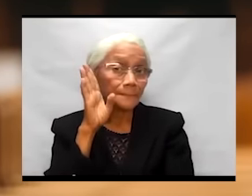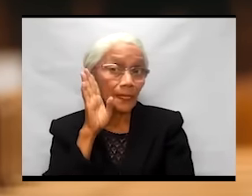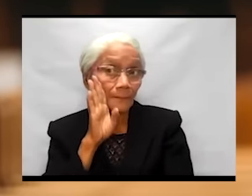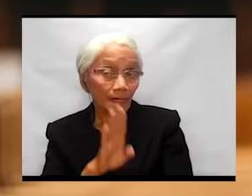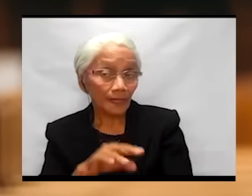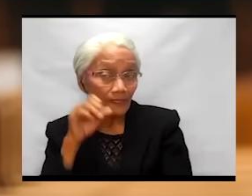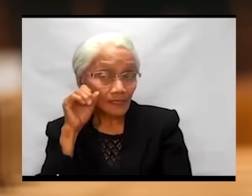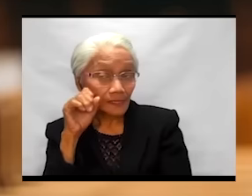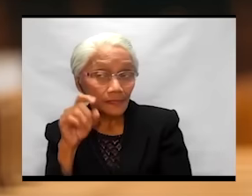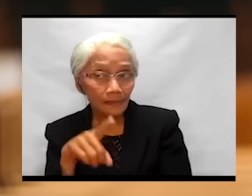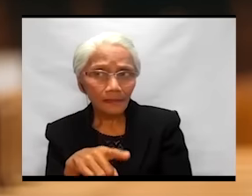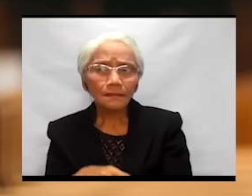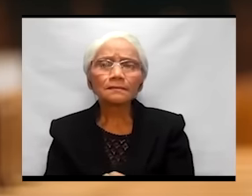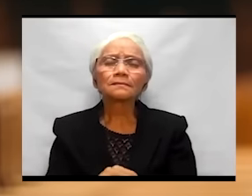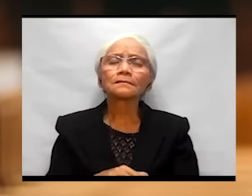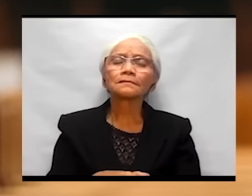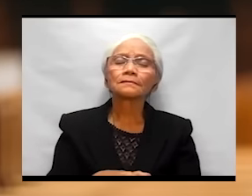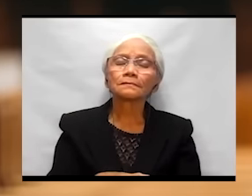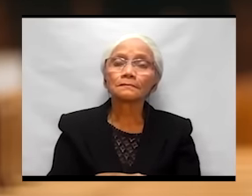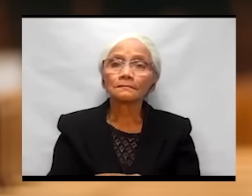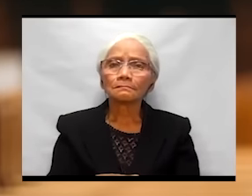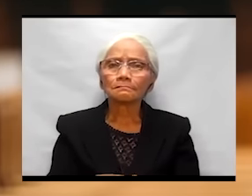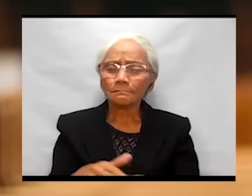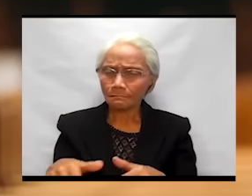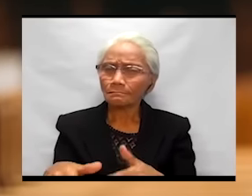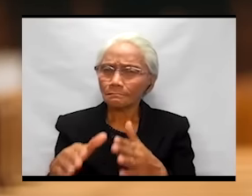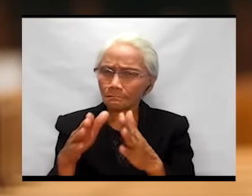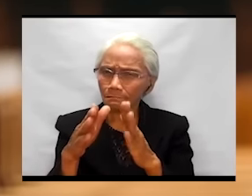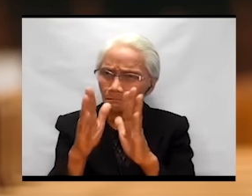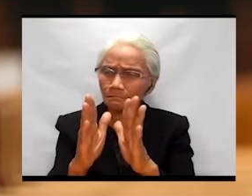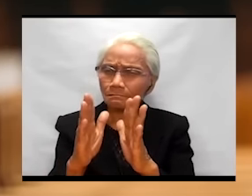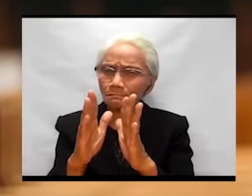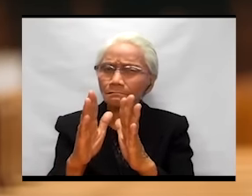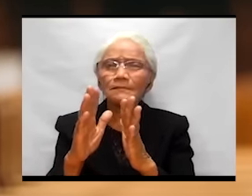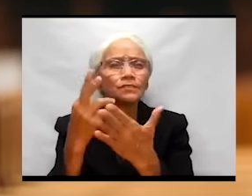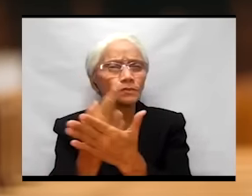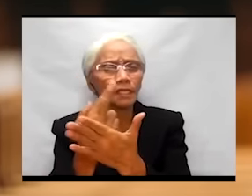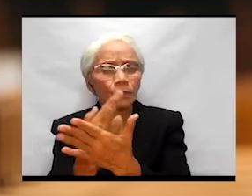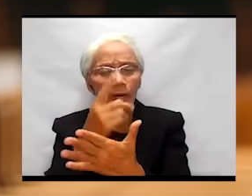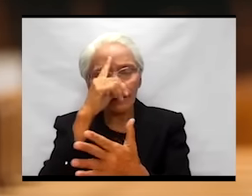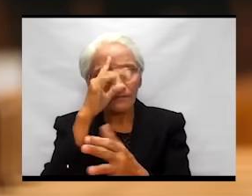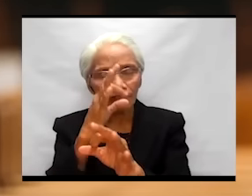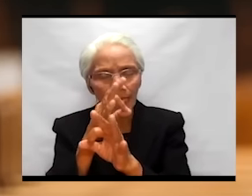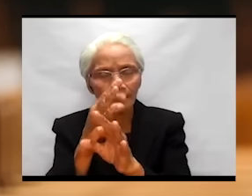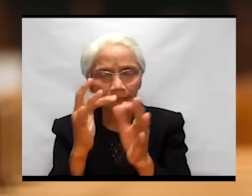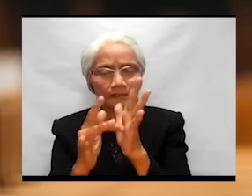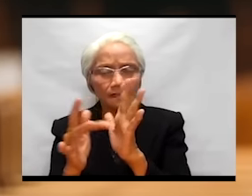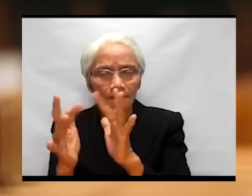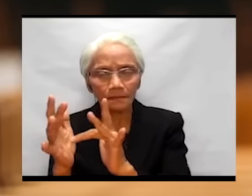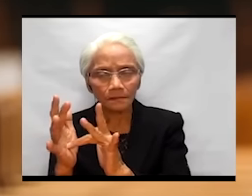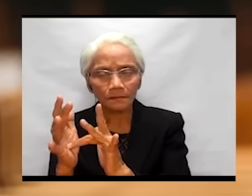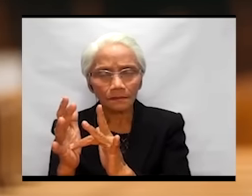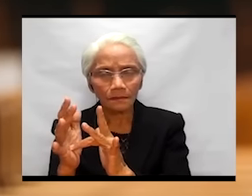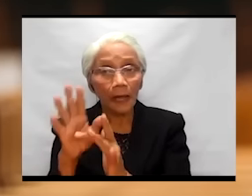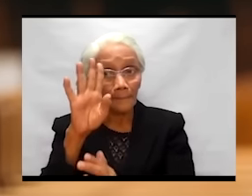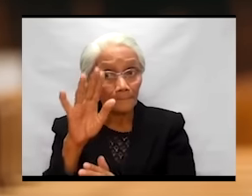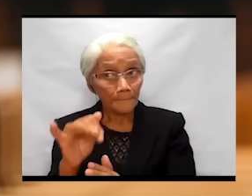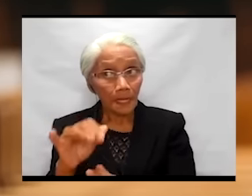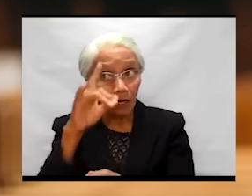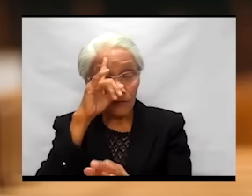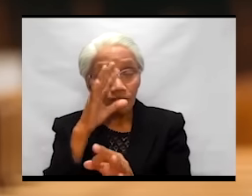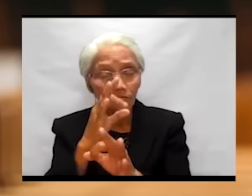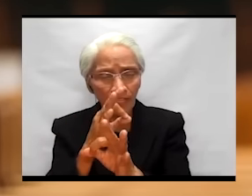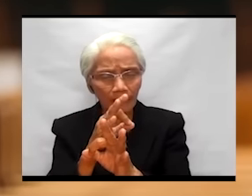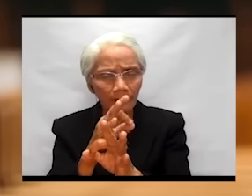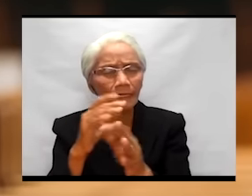My dear brothers and sisters, let us renew our faith in Jesus. By our